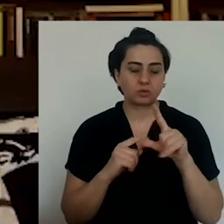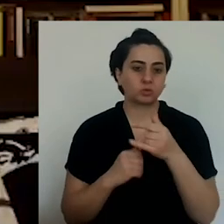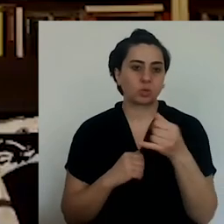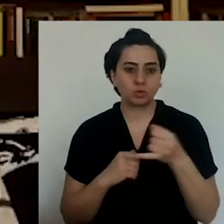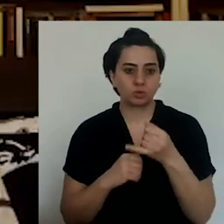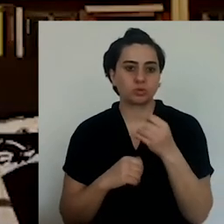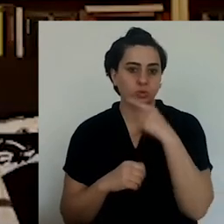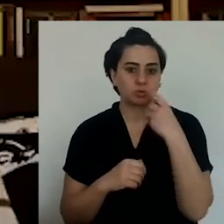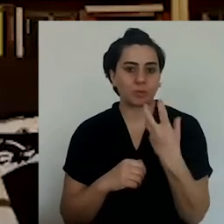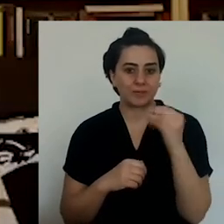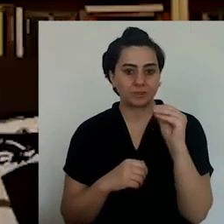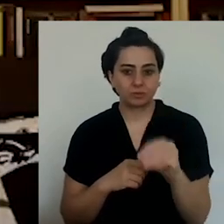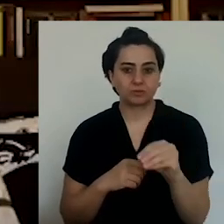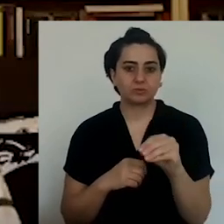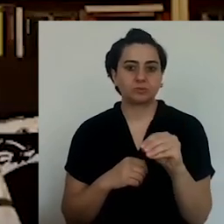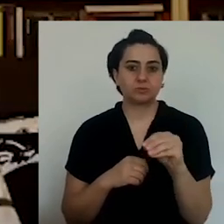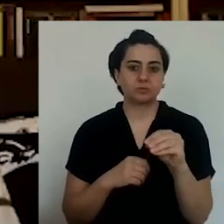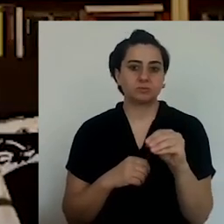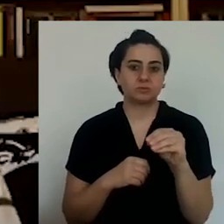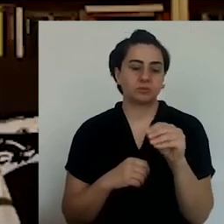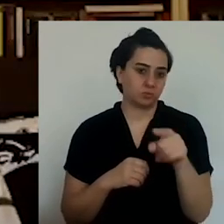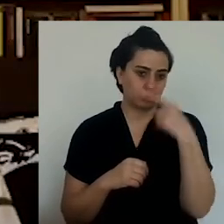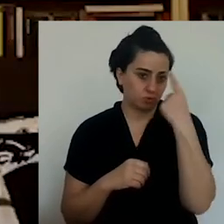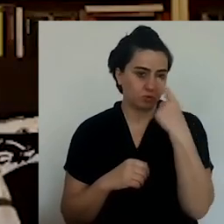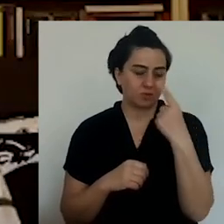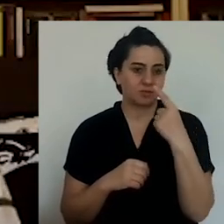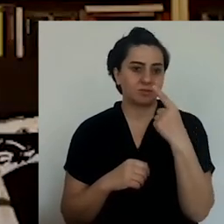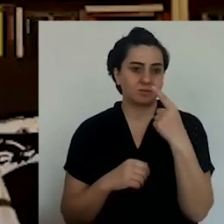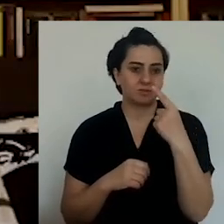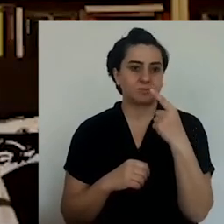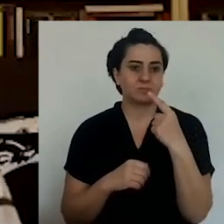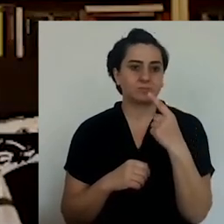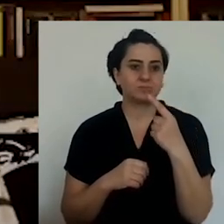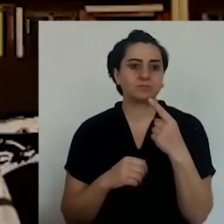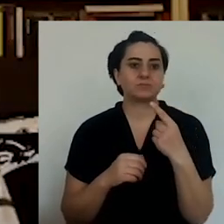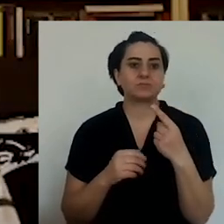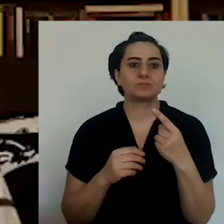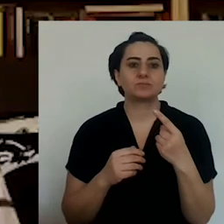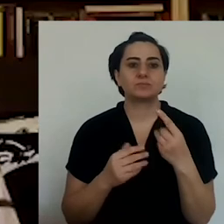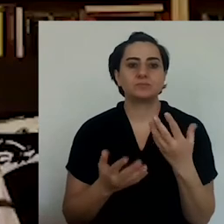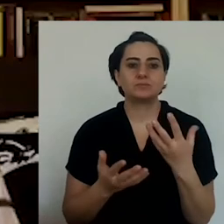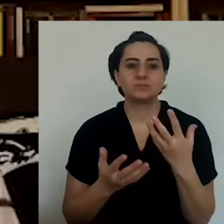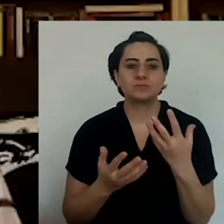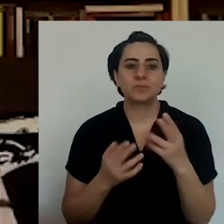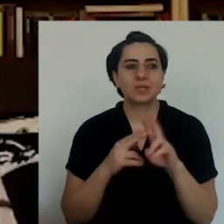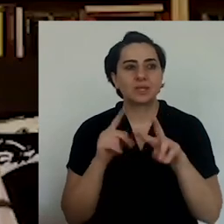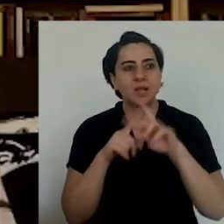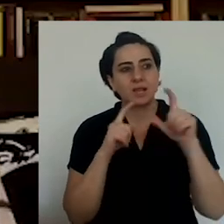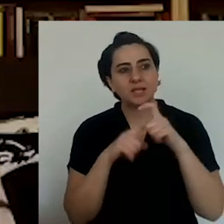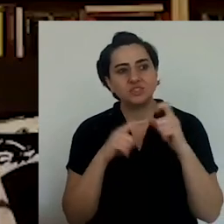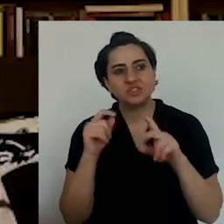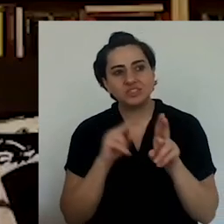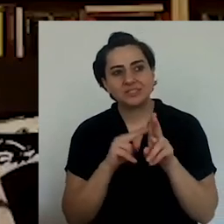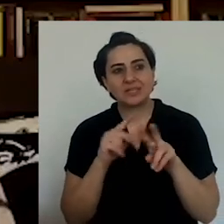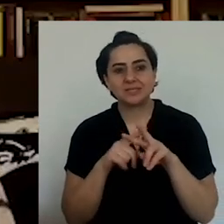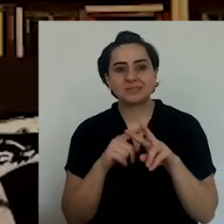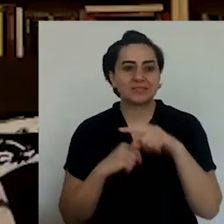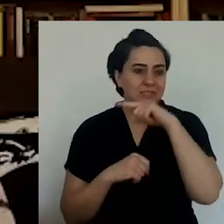wine. But here we have mustard sauce and tomato as well. So,